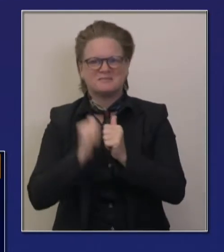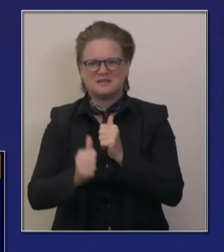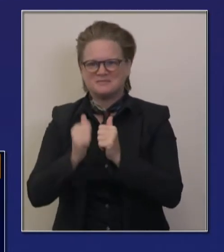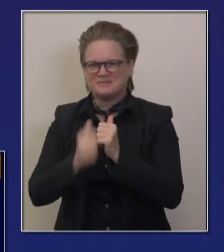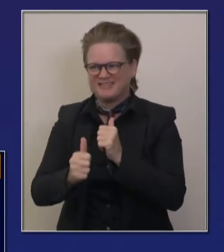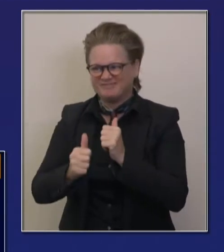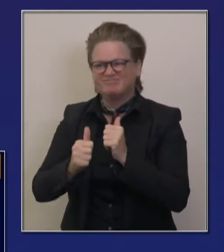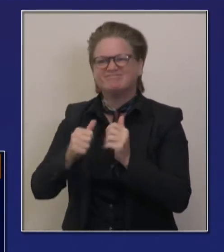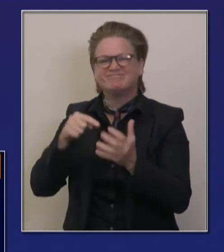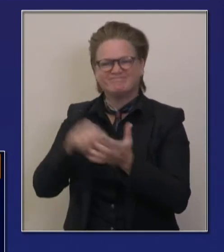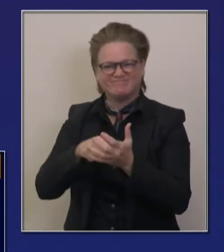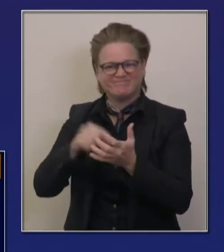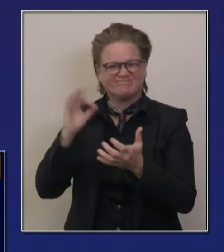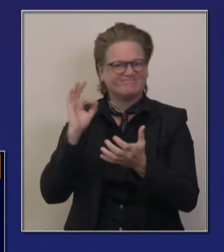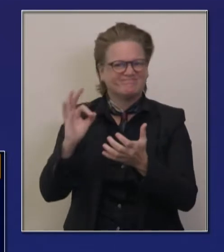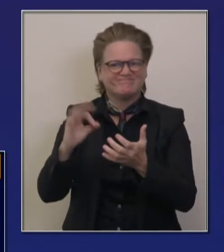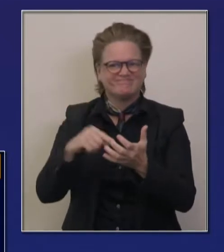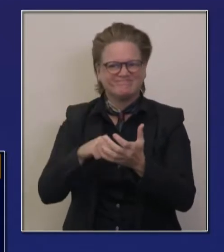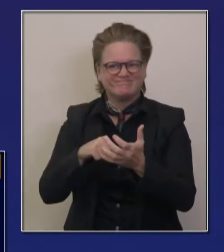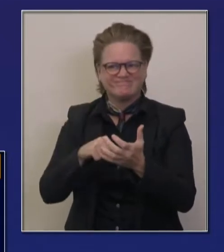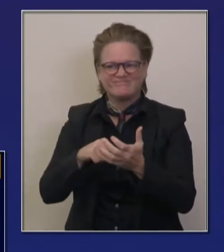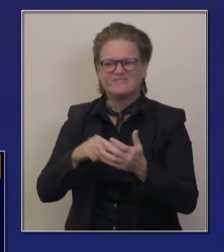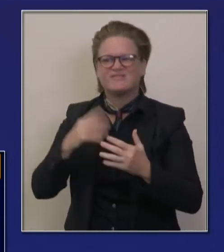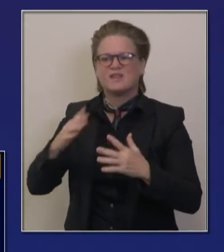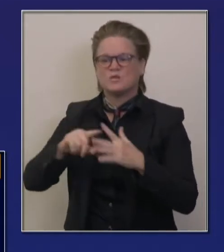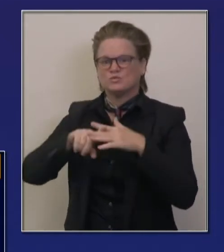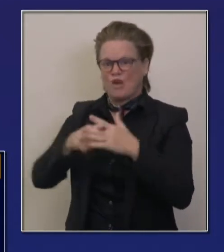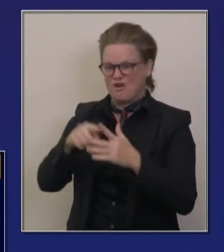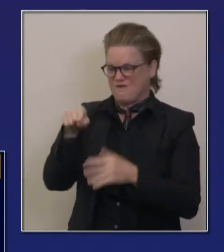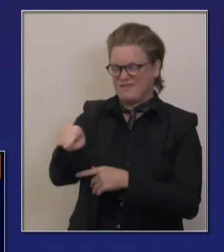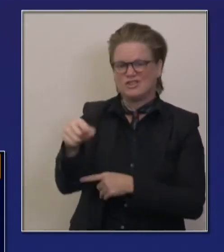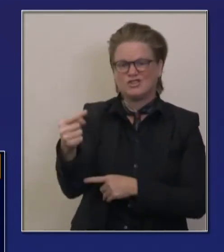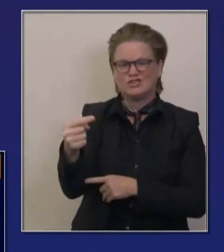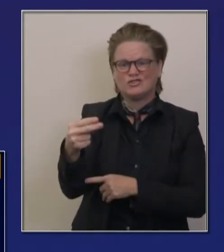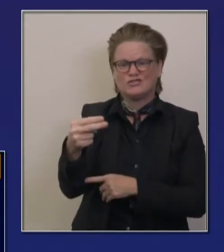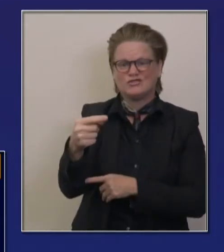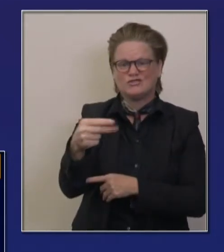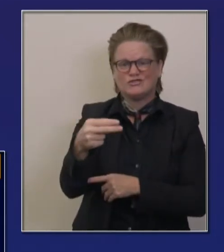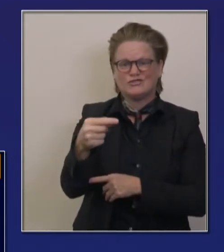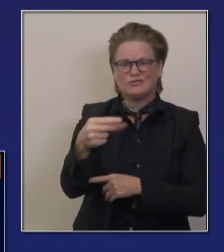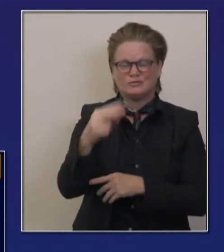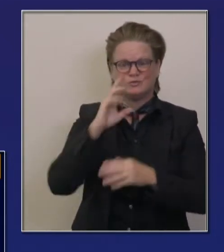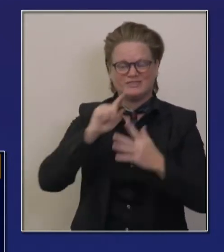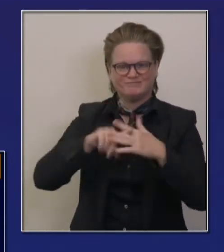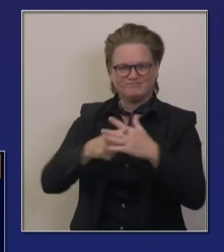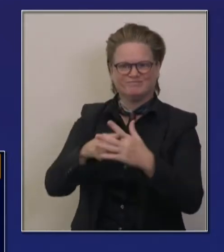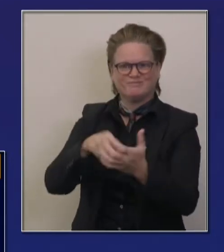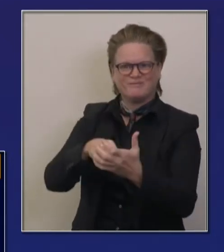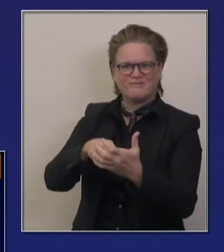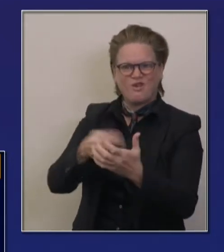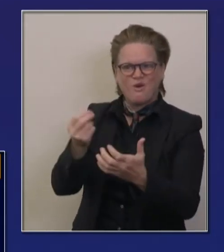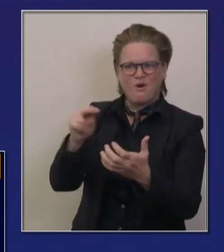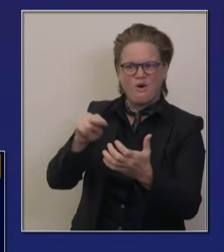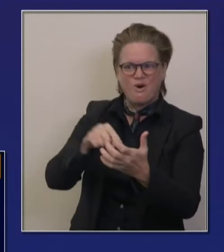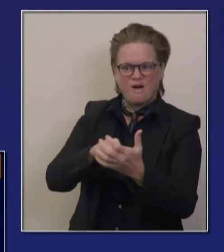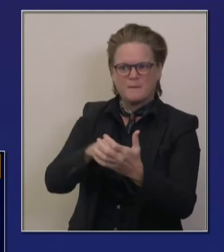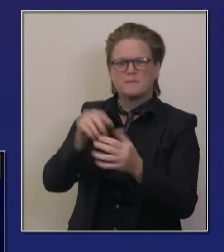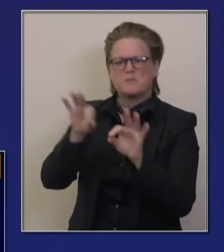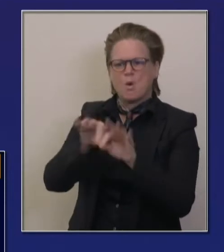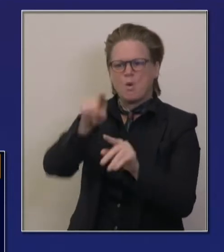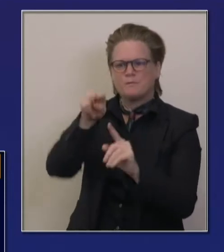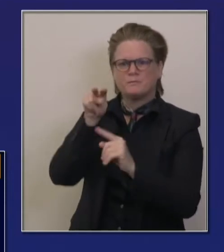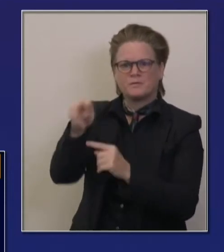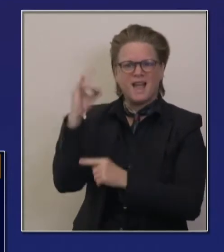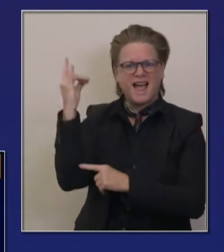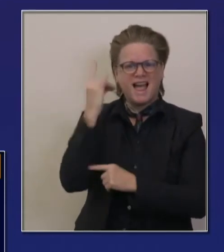Technology will be available this Thursday. You have two platforms. You have the Apple and the Google Android platform. The Google